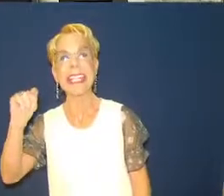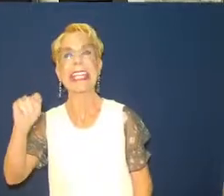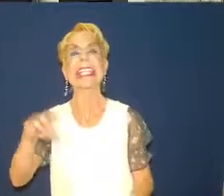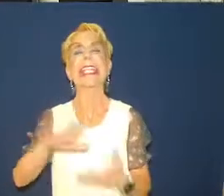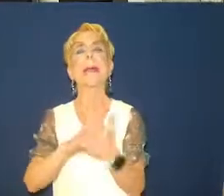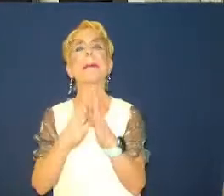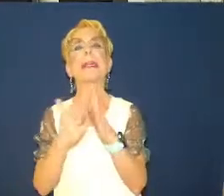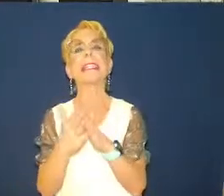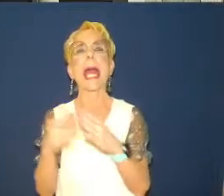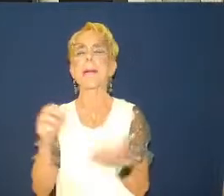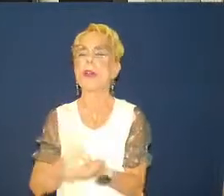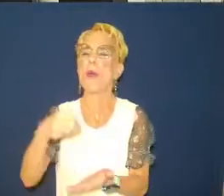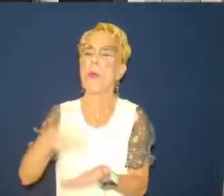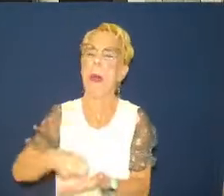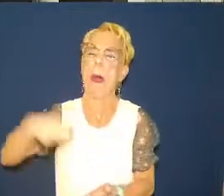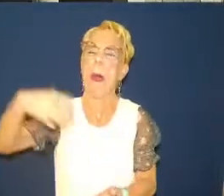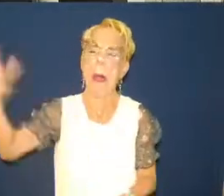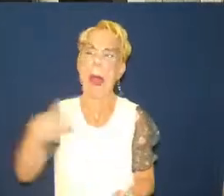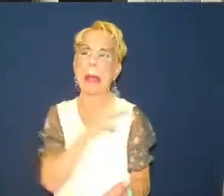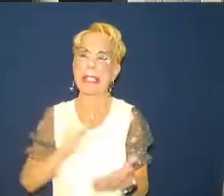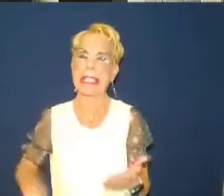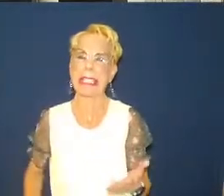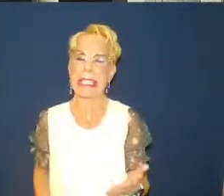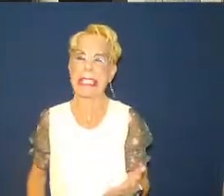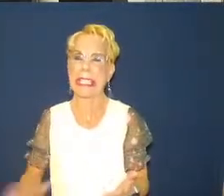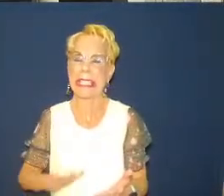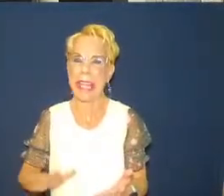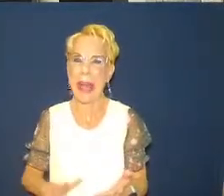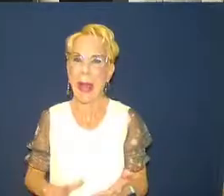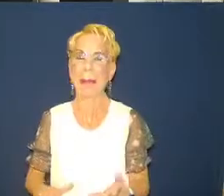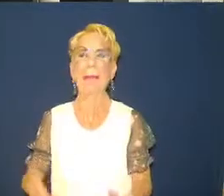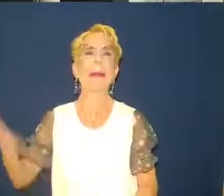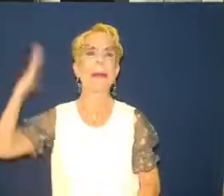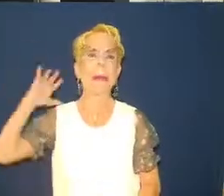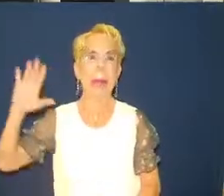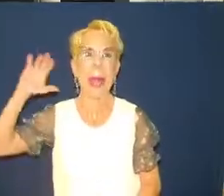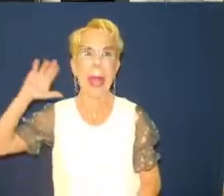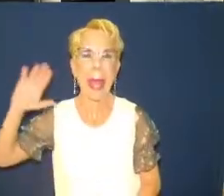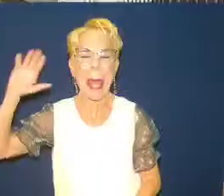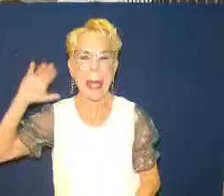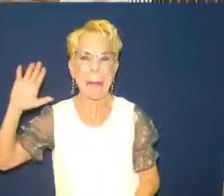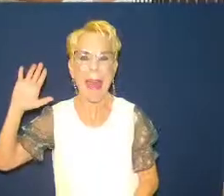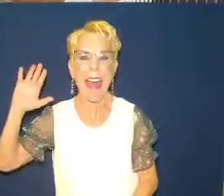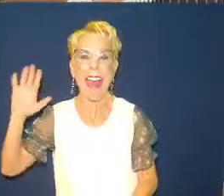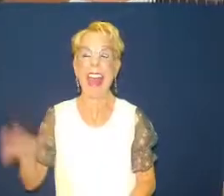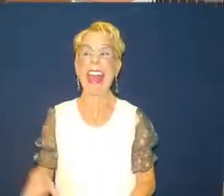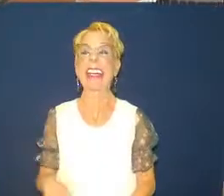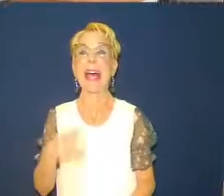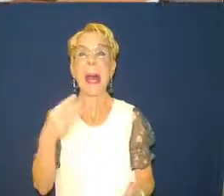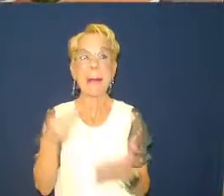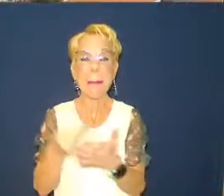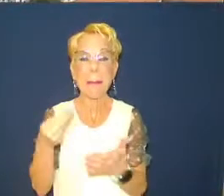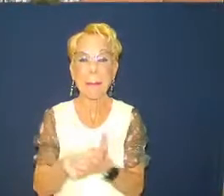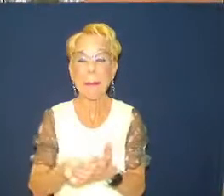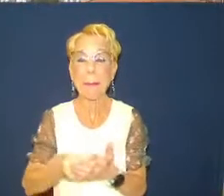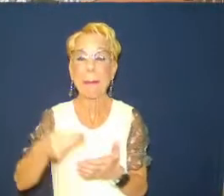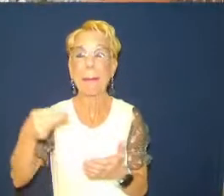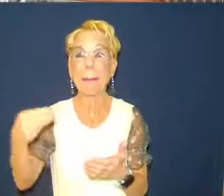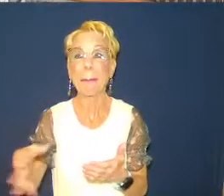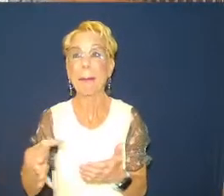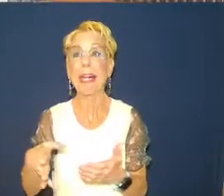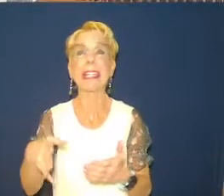. . . money is reported to have been invented here. The almost perpendicular